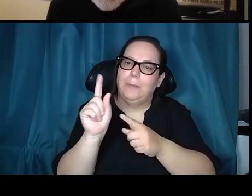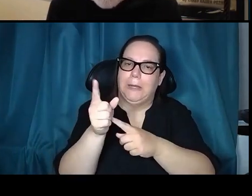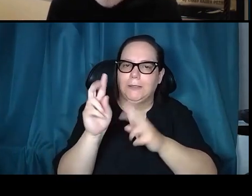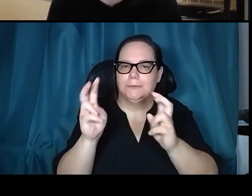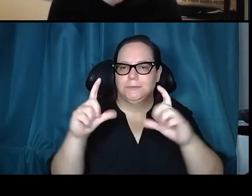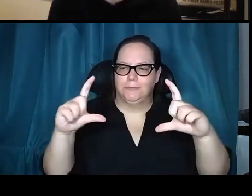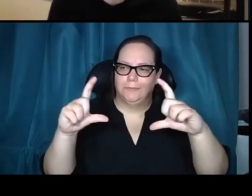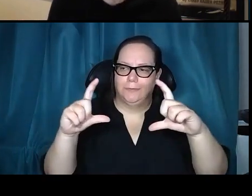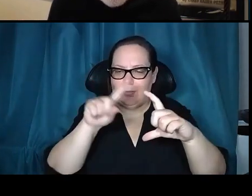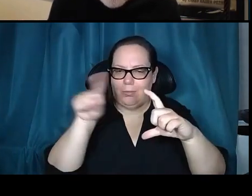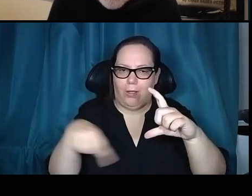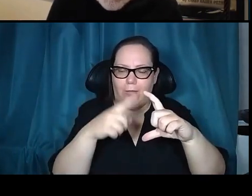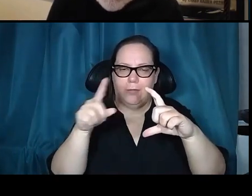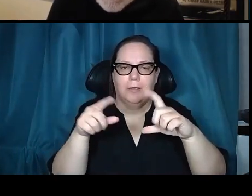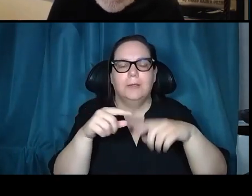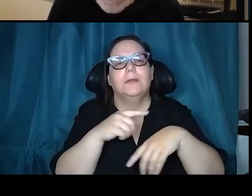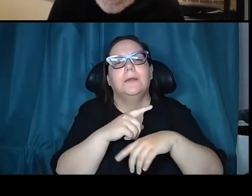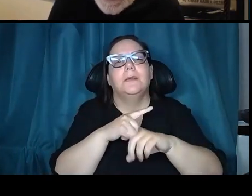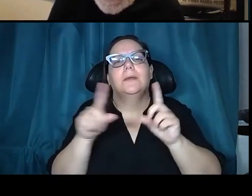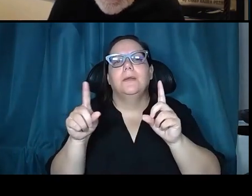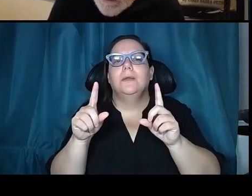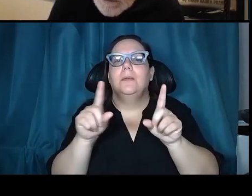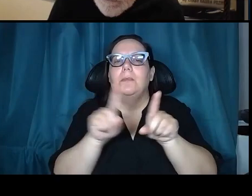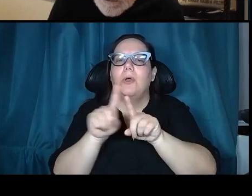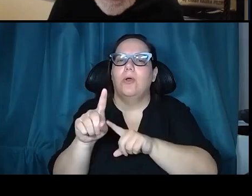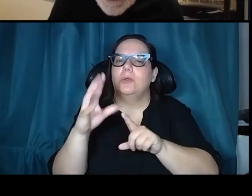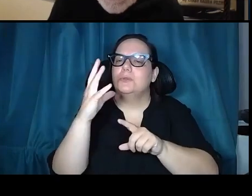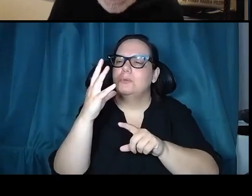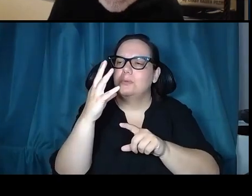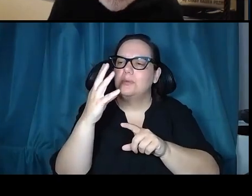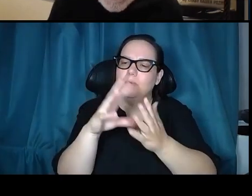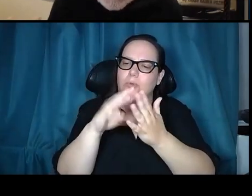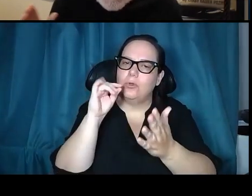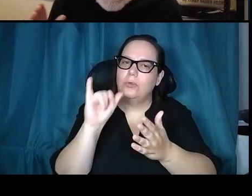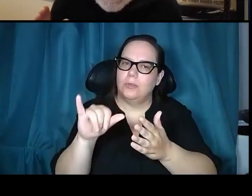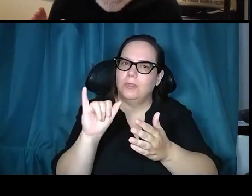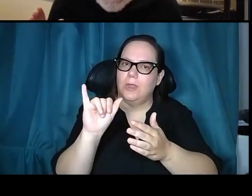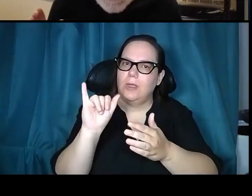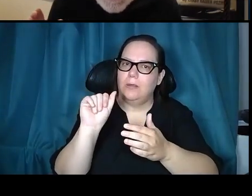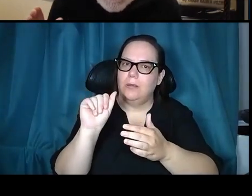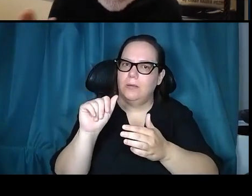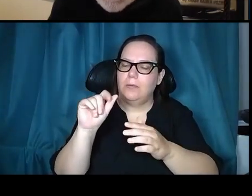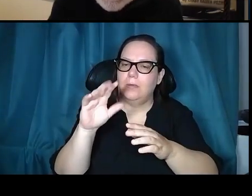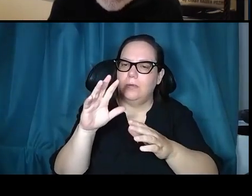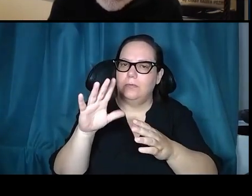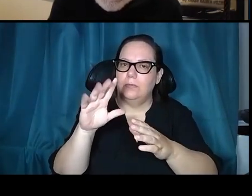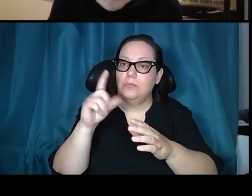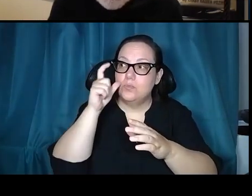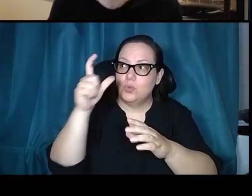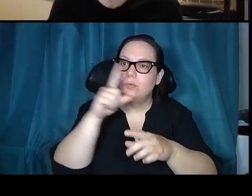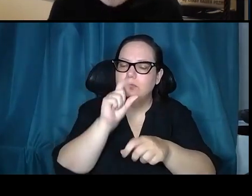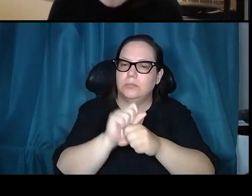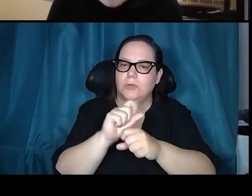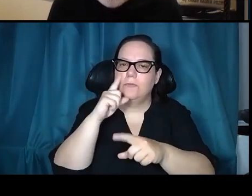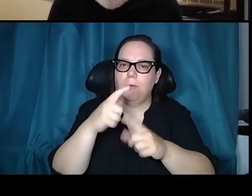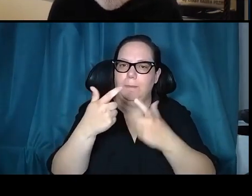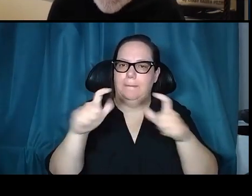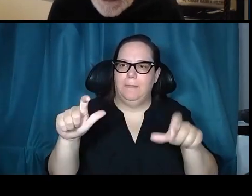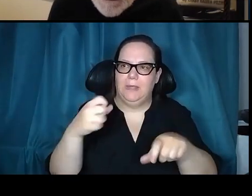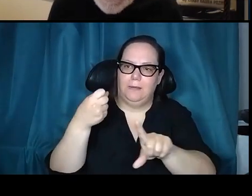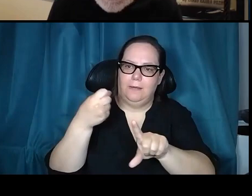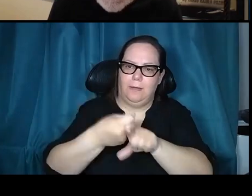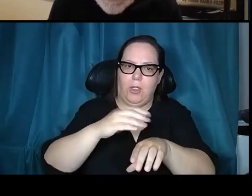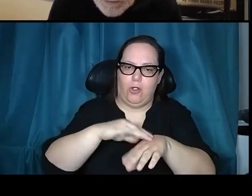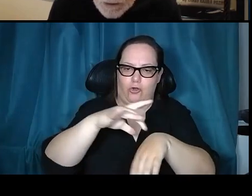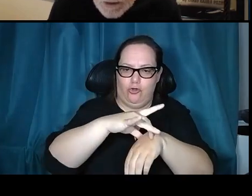And also, we learned from the Apollo program that the moon actually formed from a Mars-sized impact into the Earth. So this is really pretty amazing. And it's